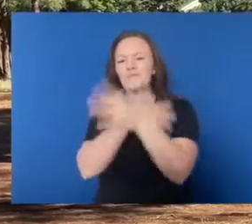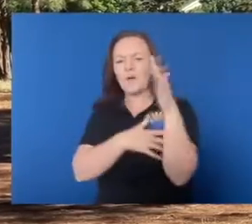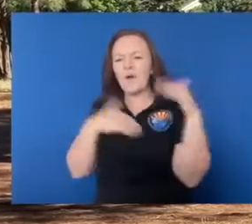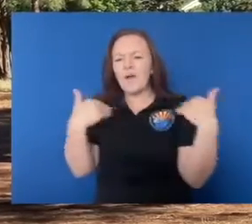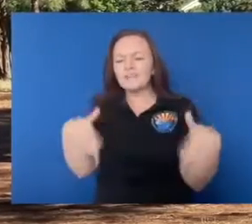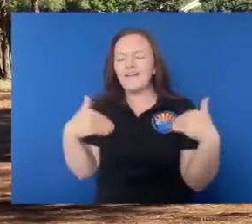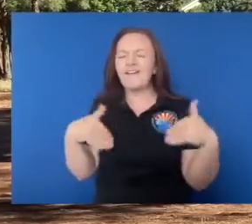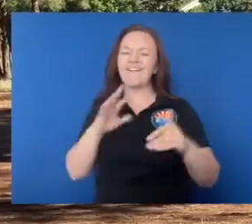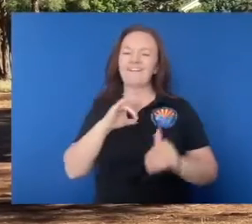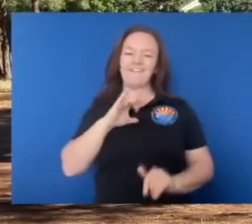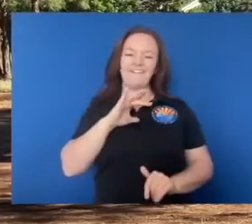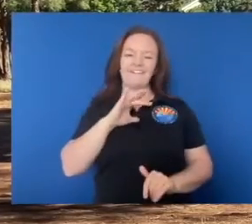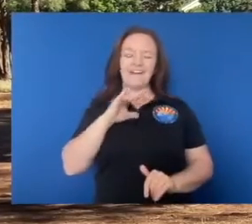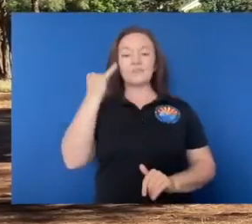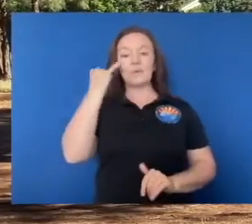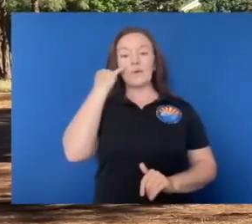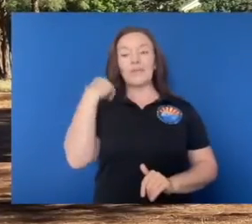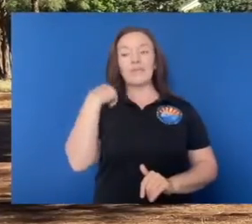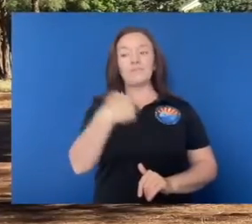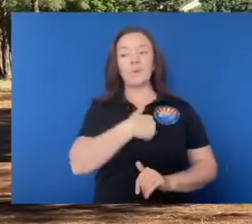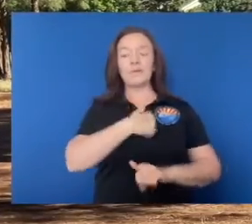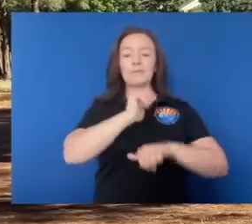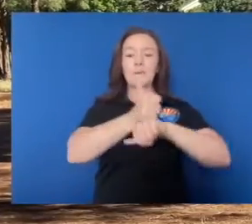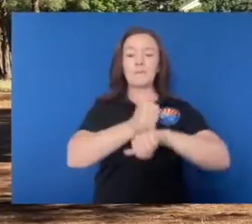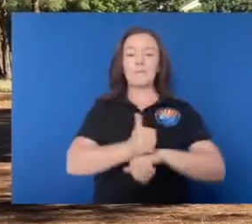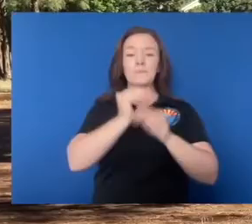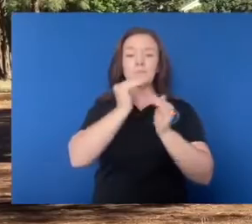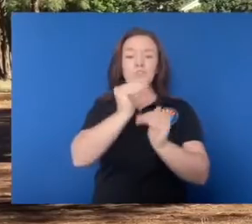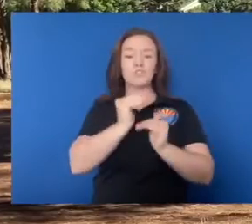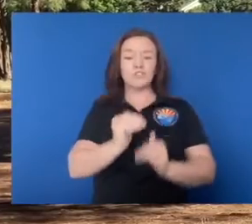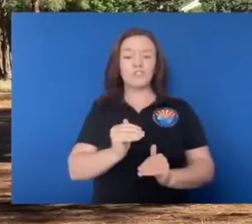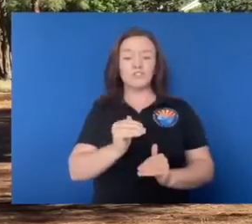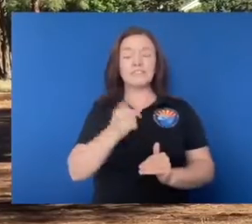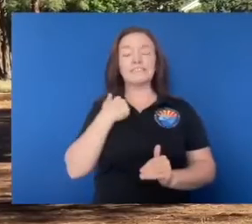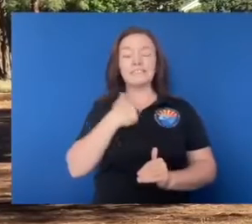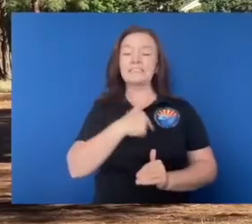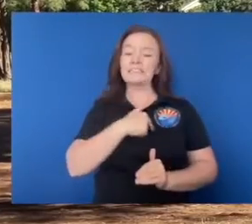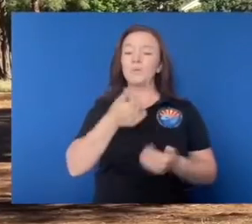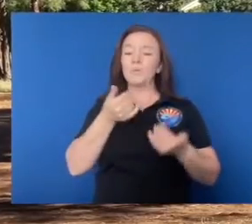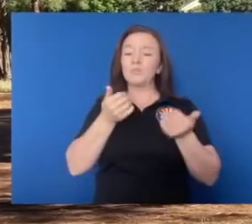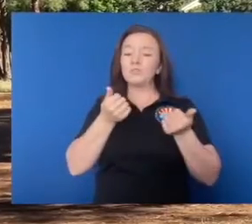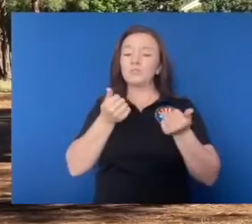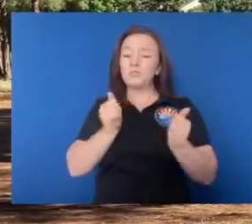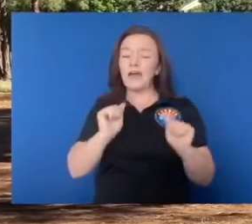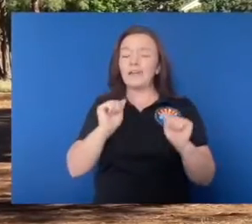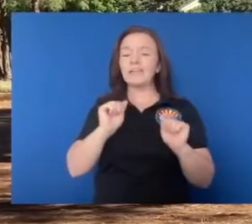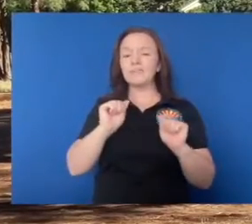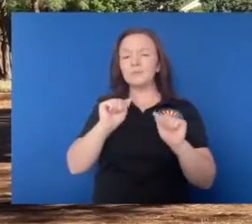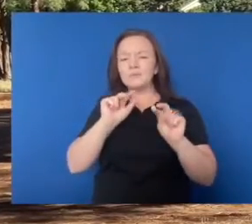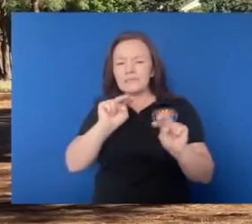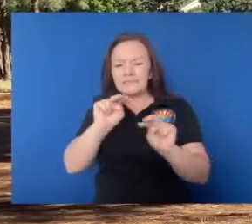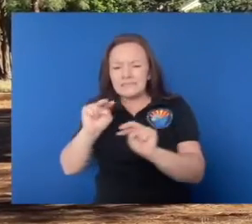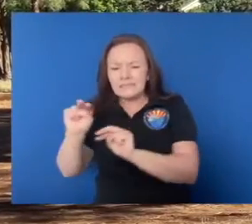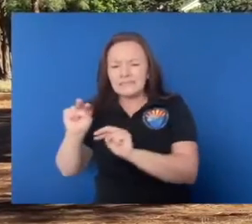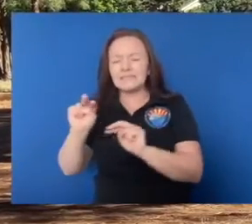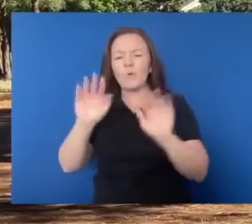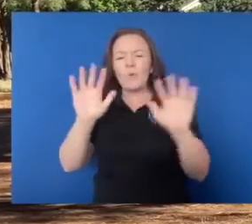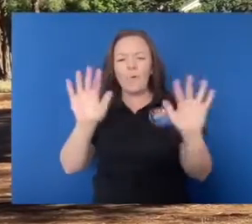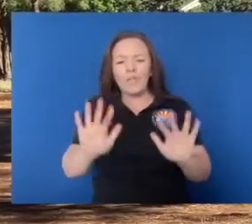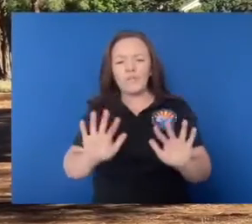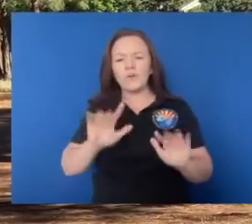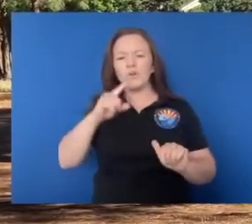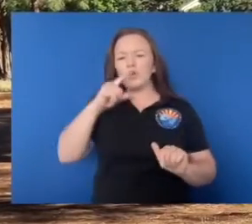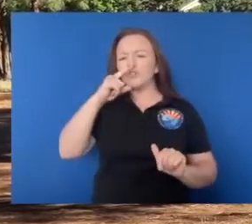And so when we start looking at restrictions, we're really trying to keep an eye on the conditions out there,